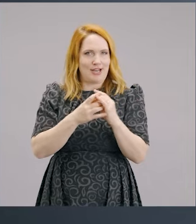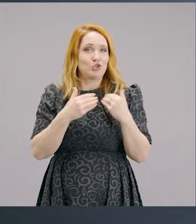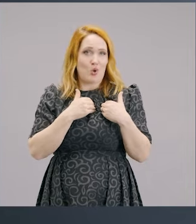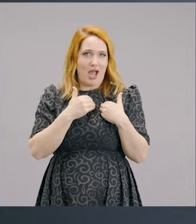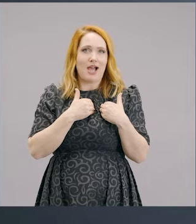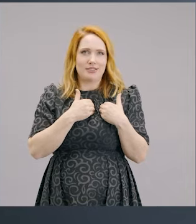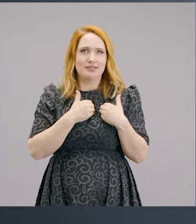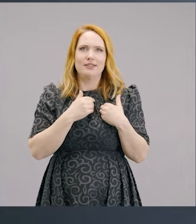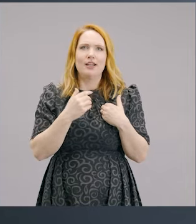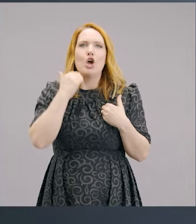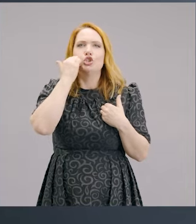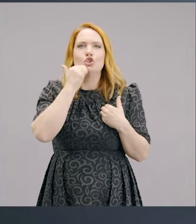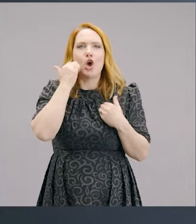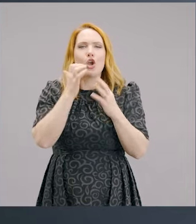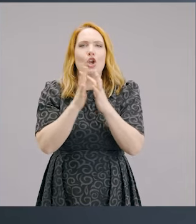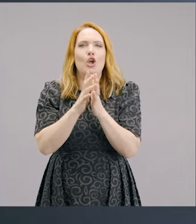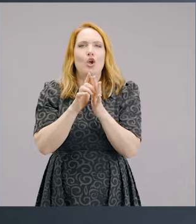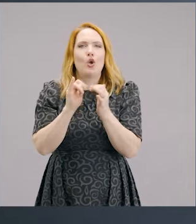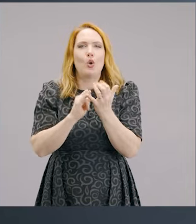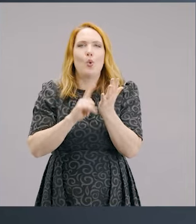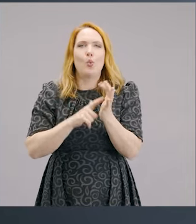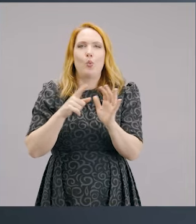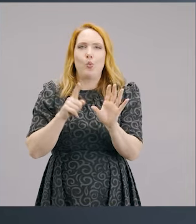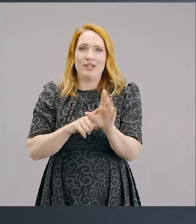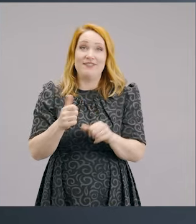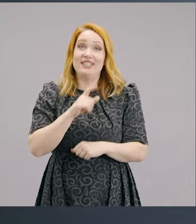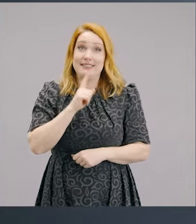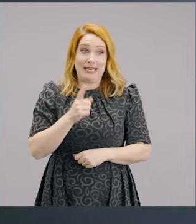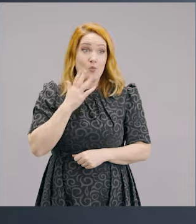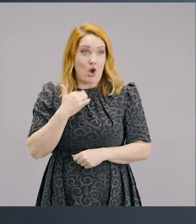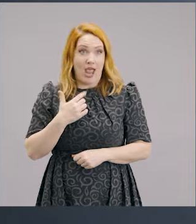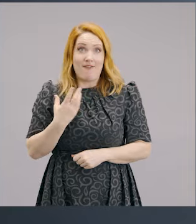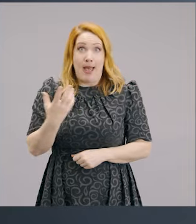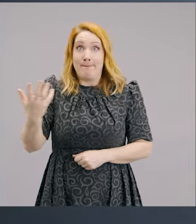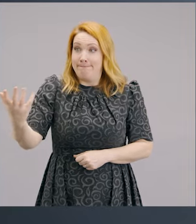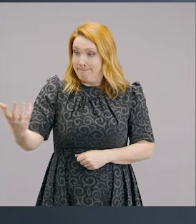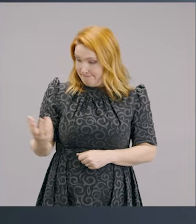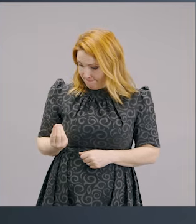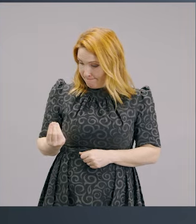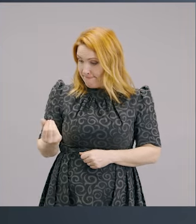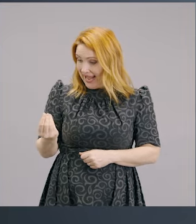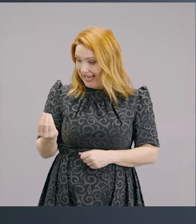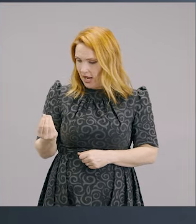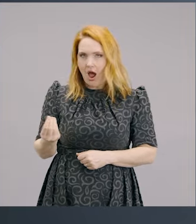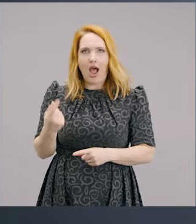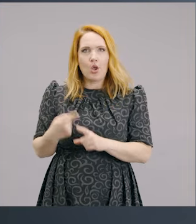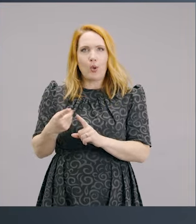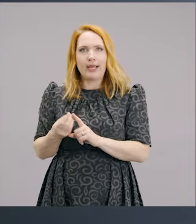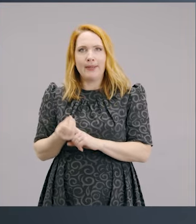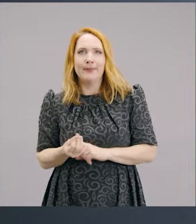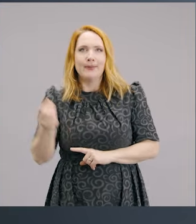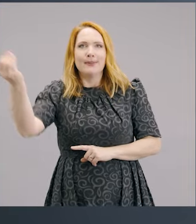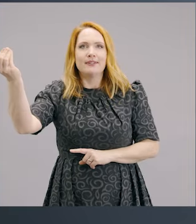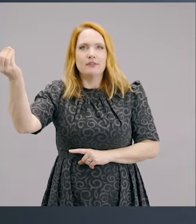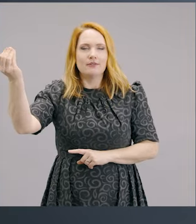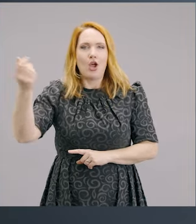my favourite spiritual heroes, the father of the Methodist movement said, when I have money, I get rid of it quickly, lest it finds its way into my